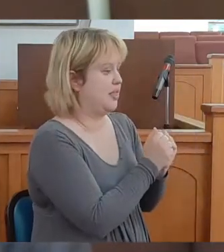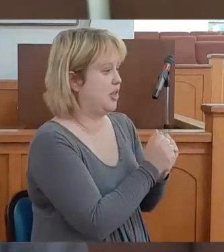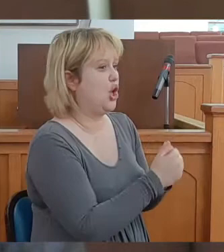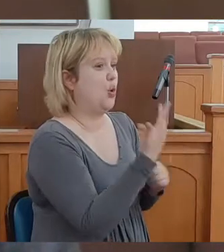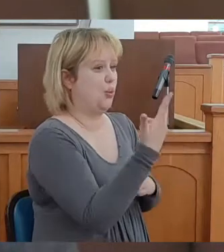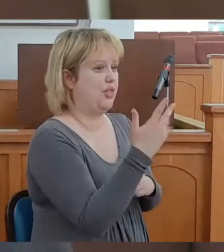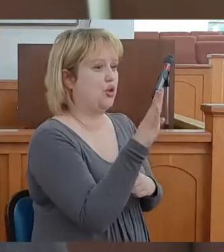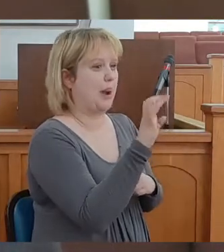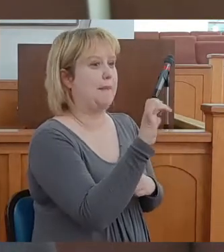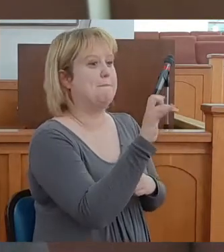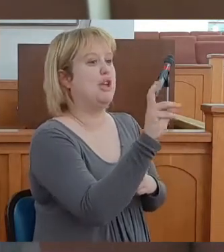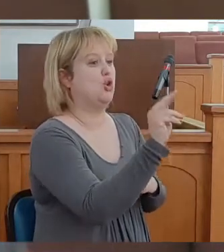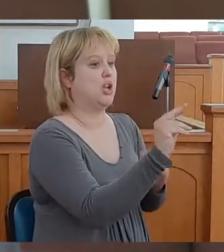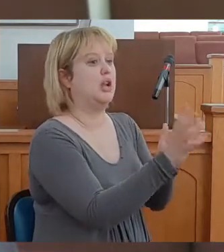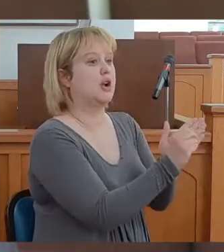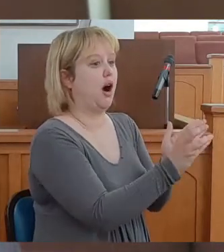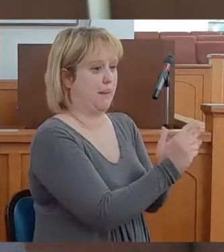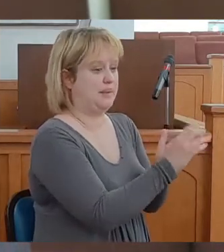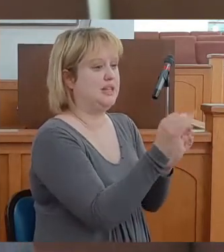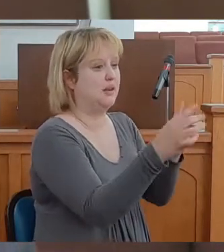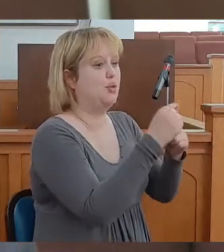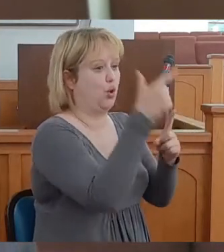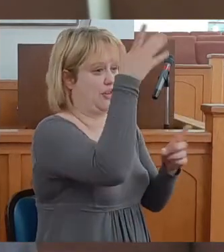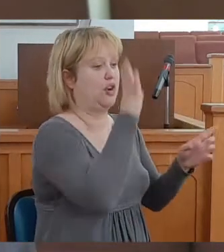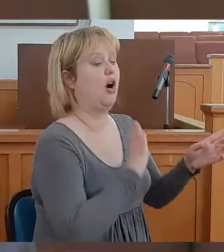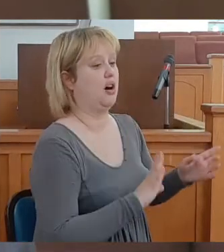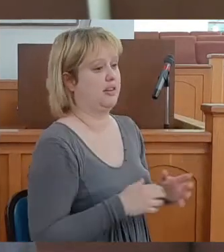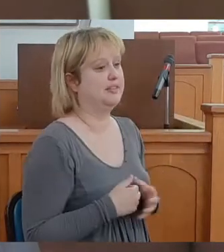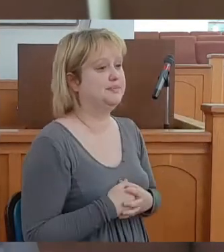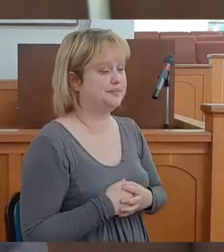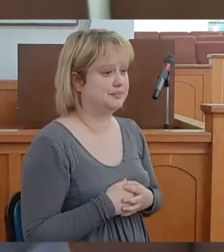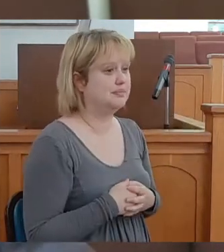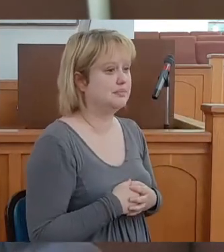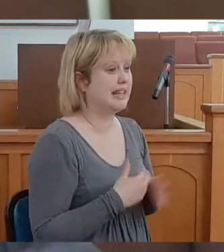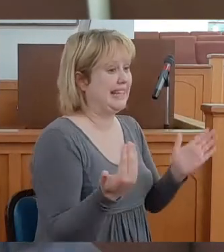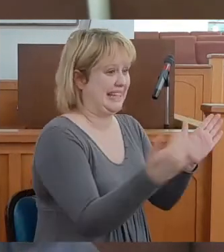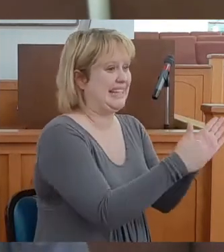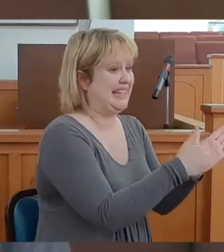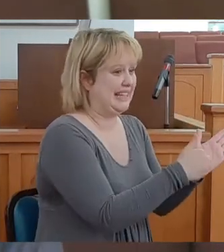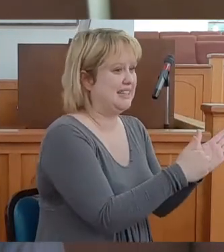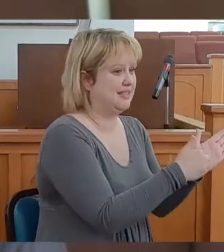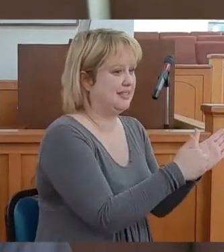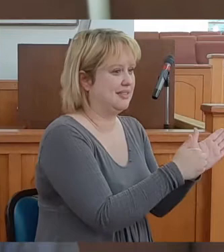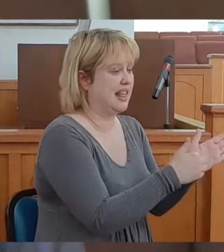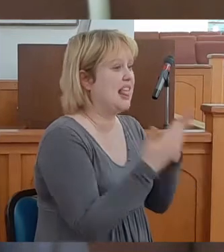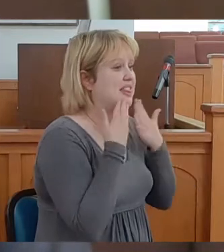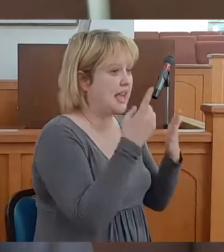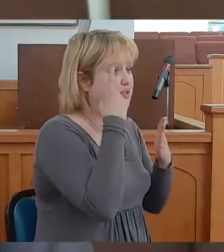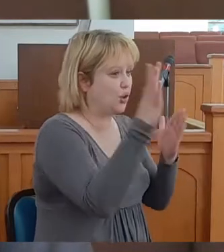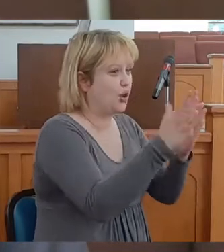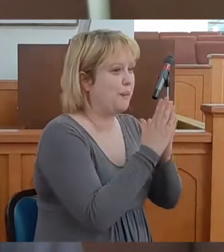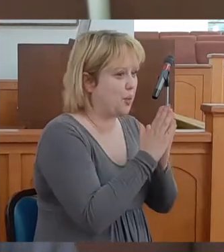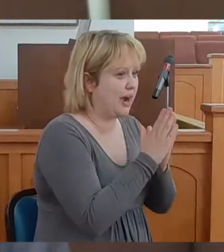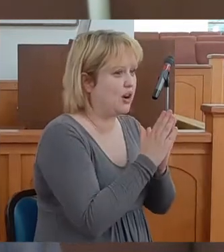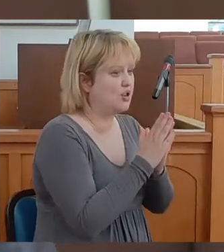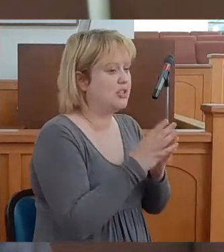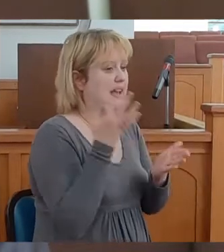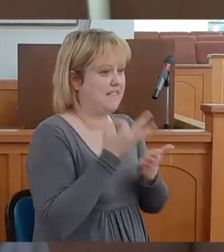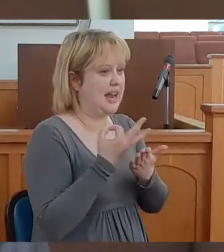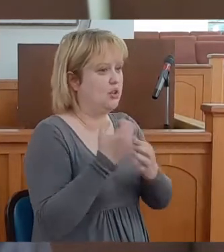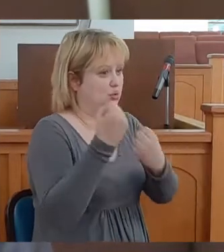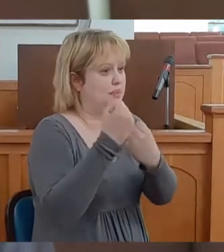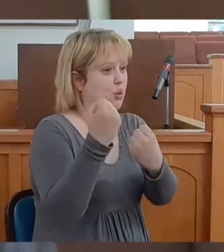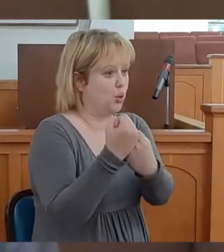billion copy of the word of God. Again, thanks for your prayers and financial